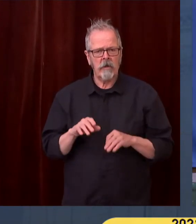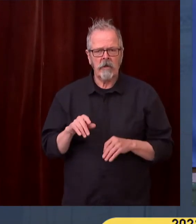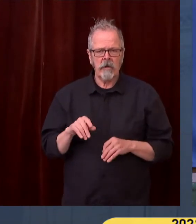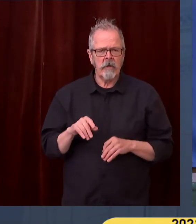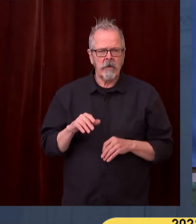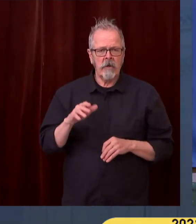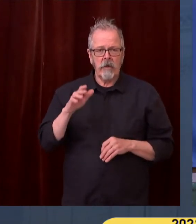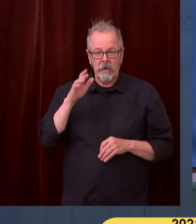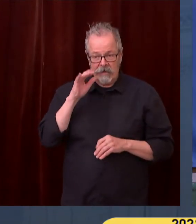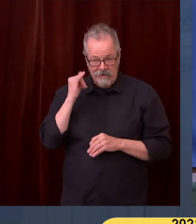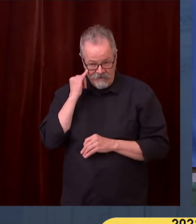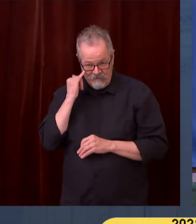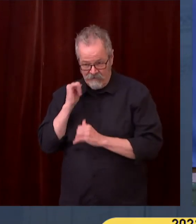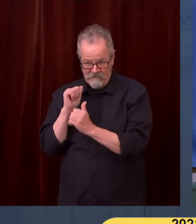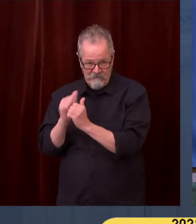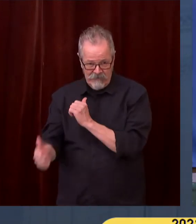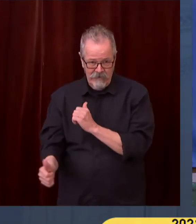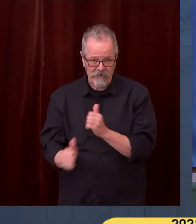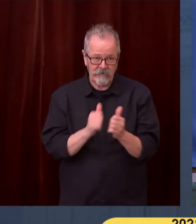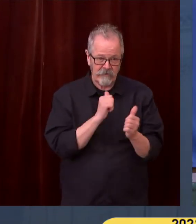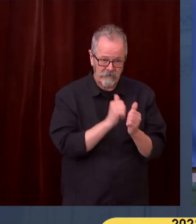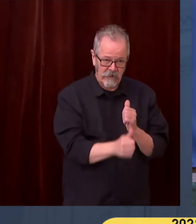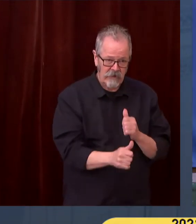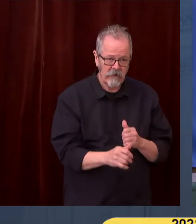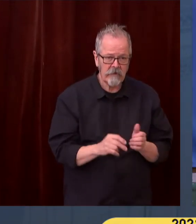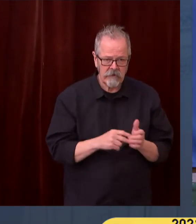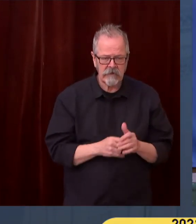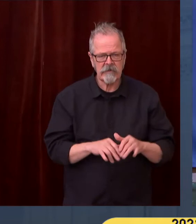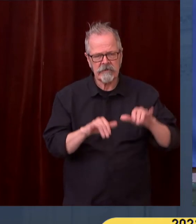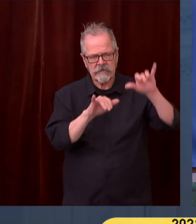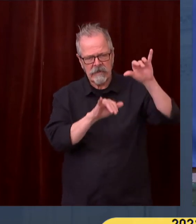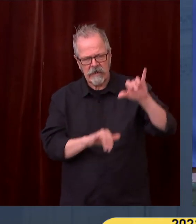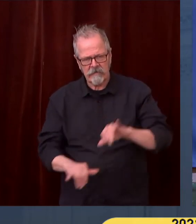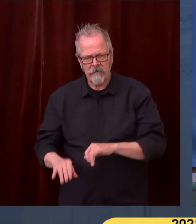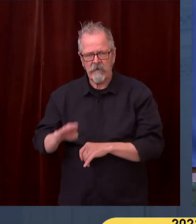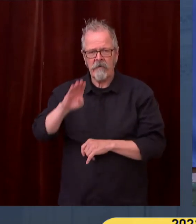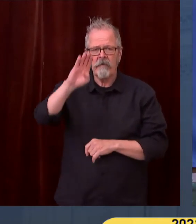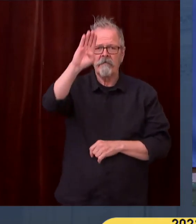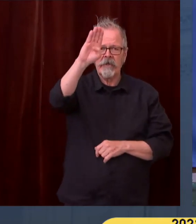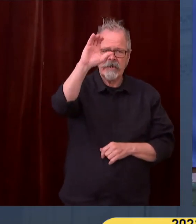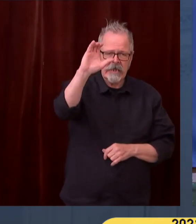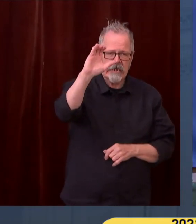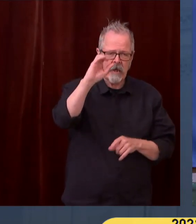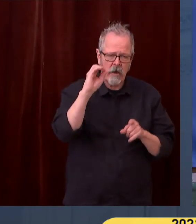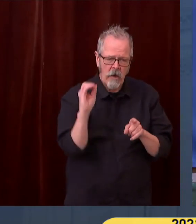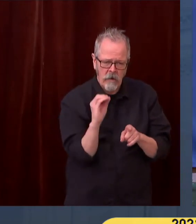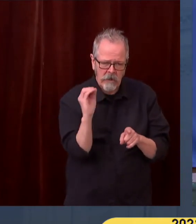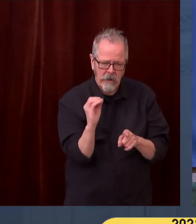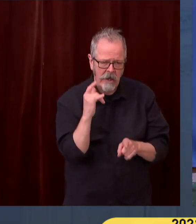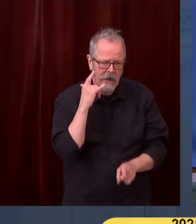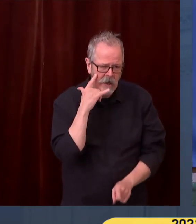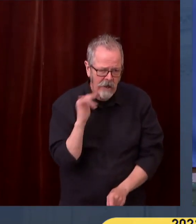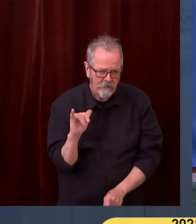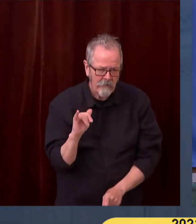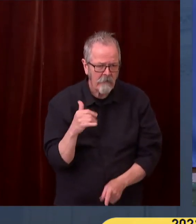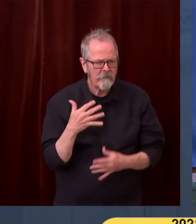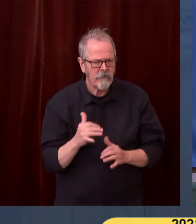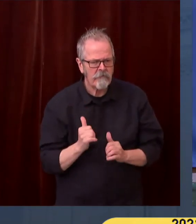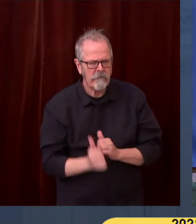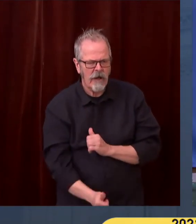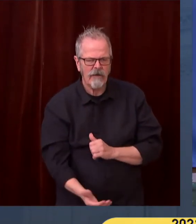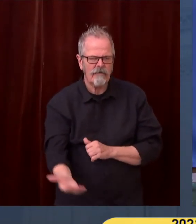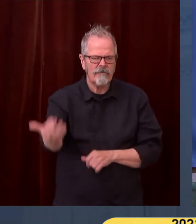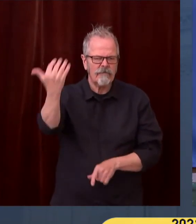California, Oregon, British Columbia all have similar bills that have been inactive now for several years, and they have had